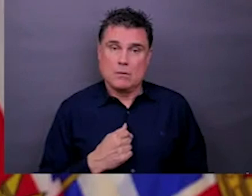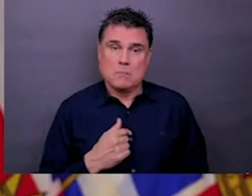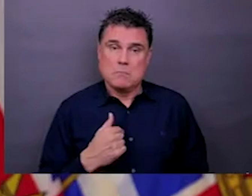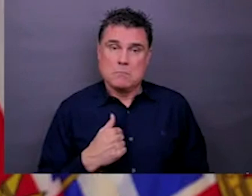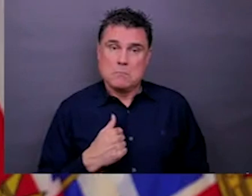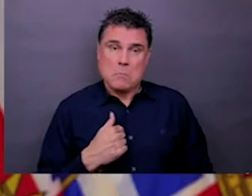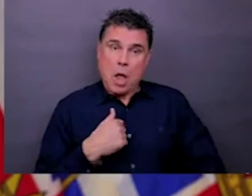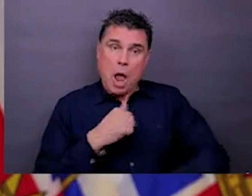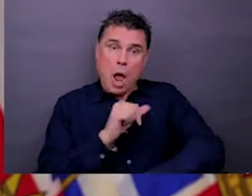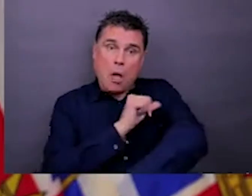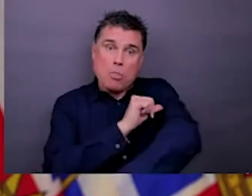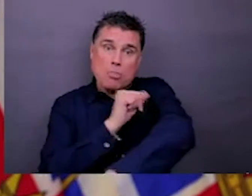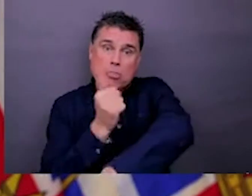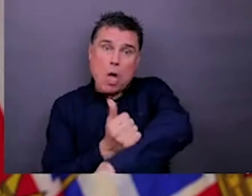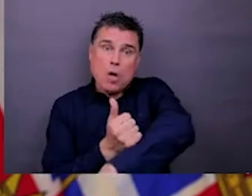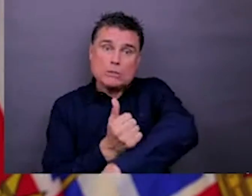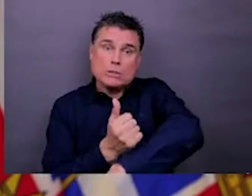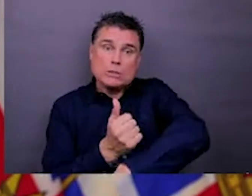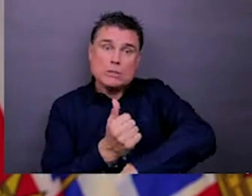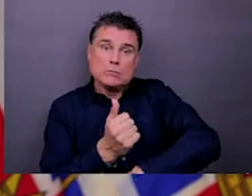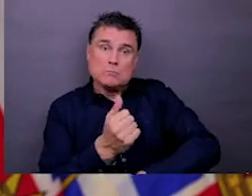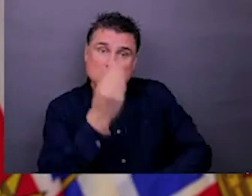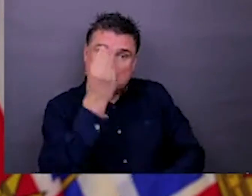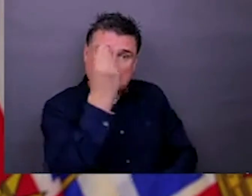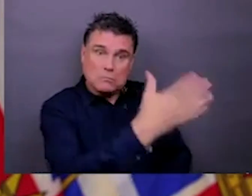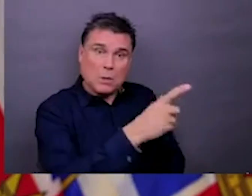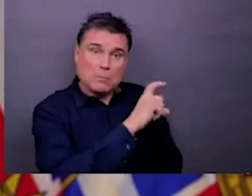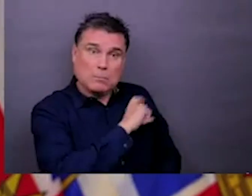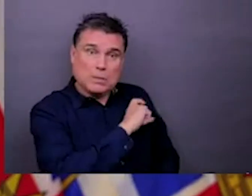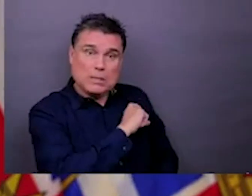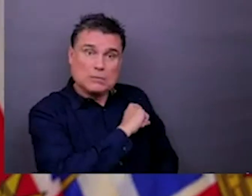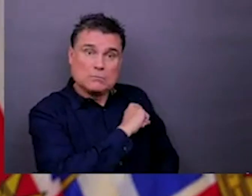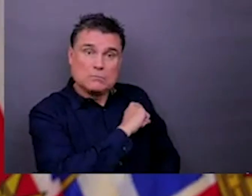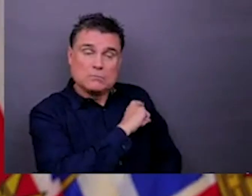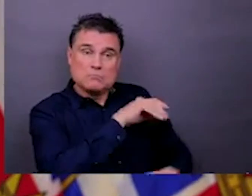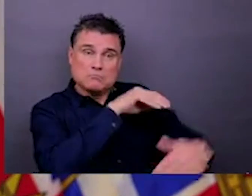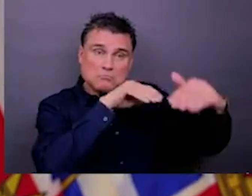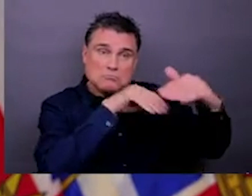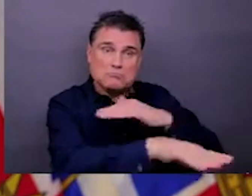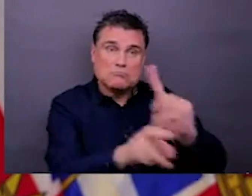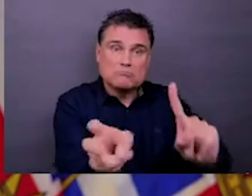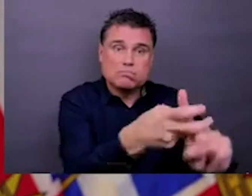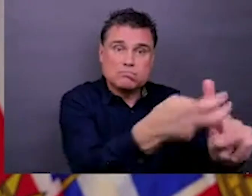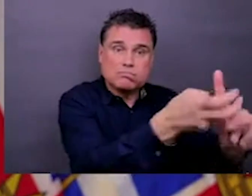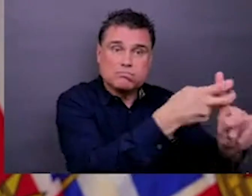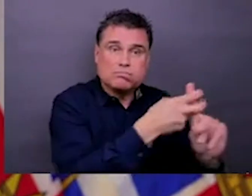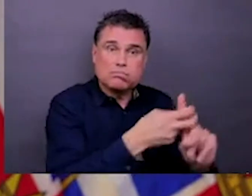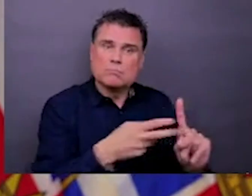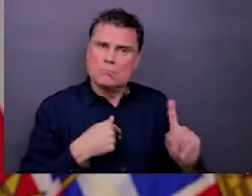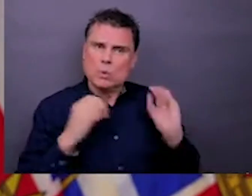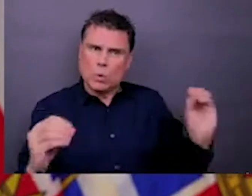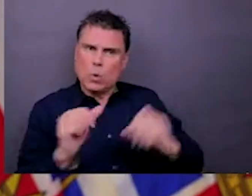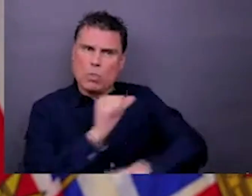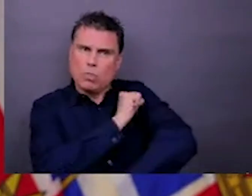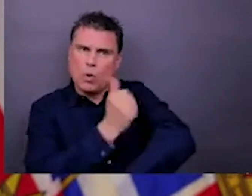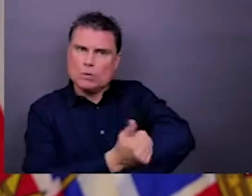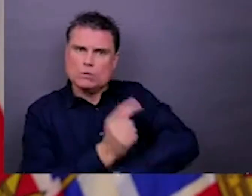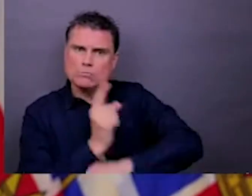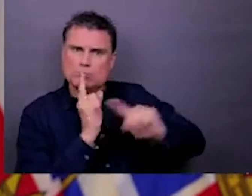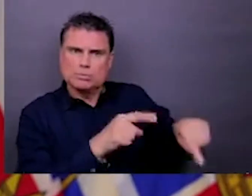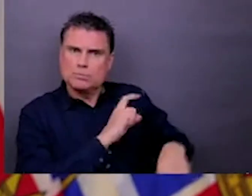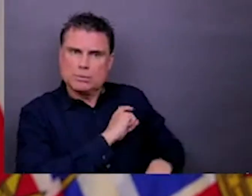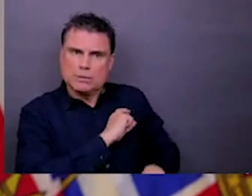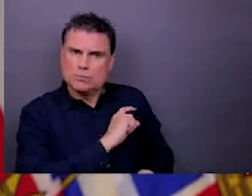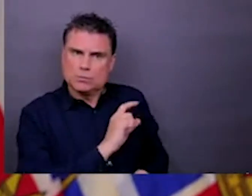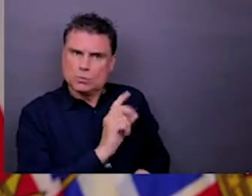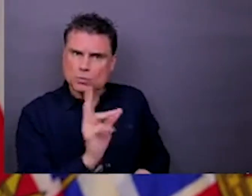people. What we're talking about in terms of detention was preventing people from entering a premise, for example. And so that is something